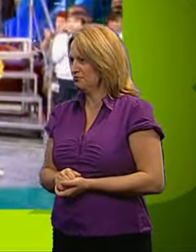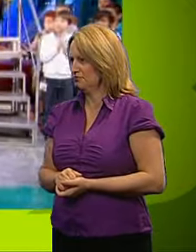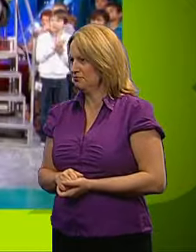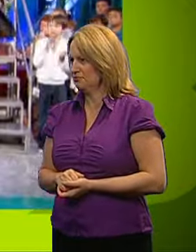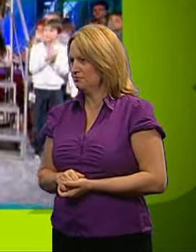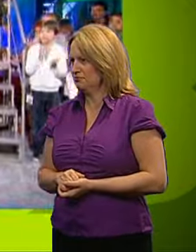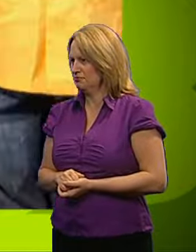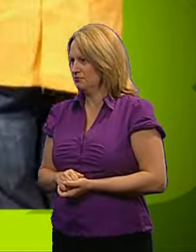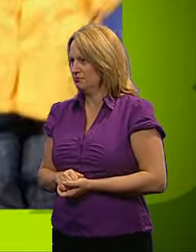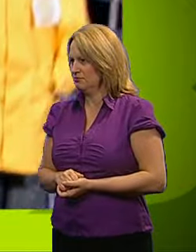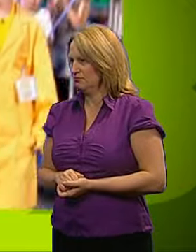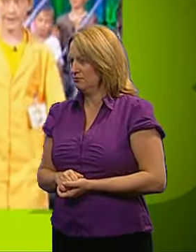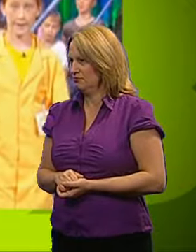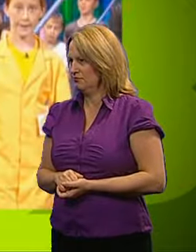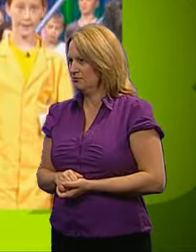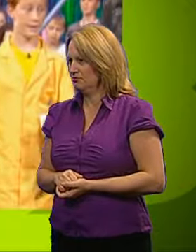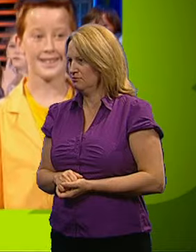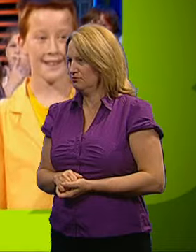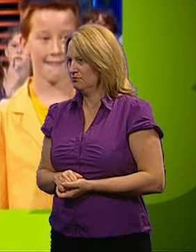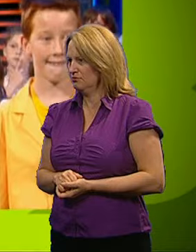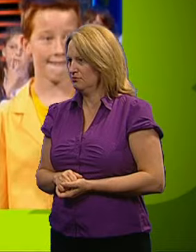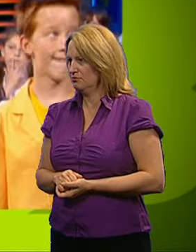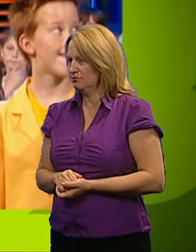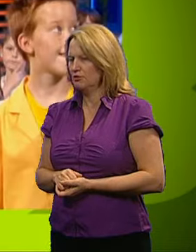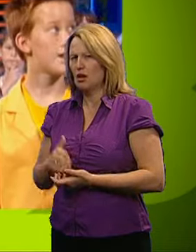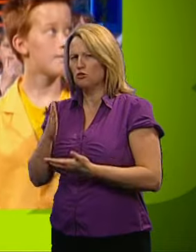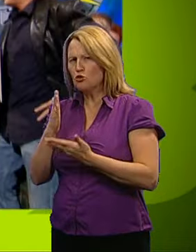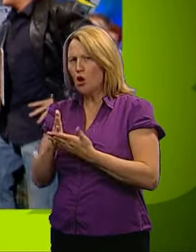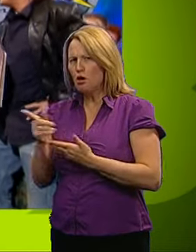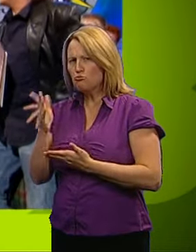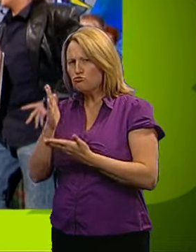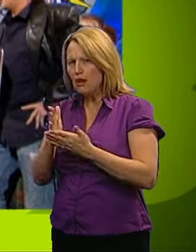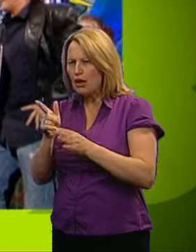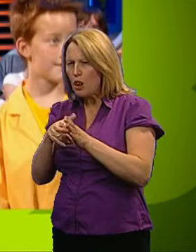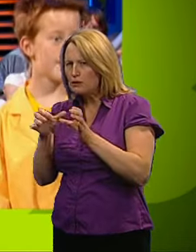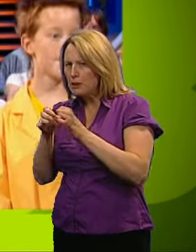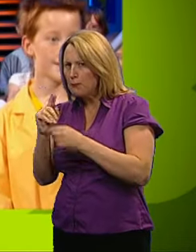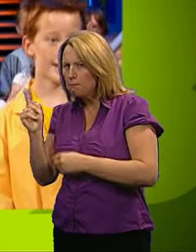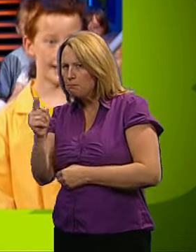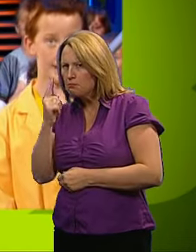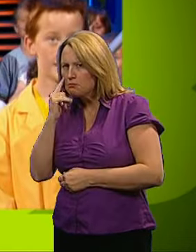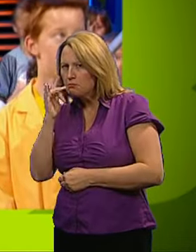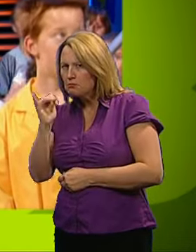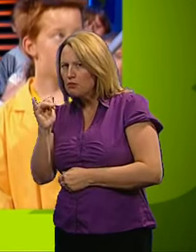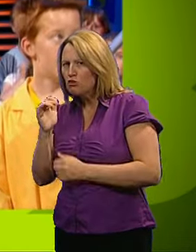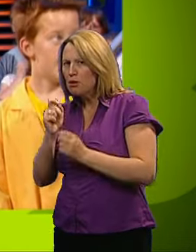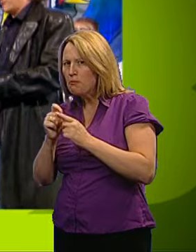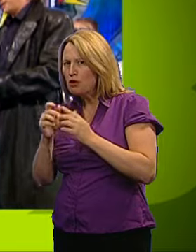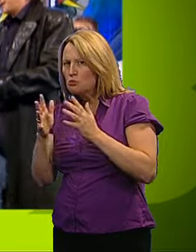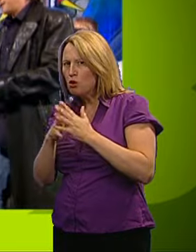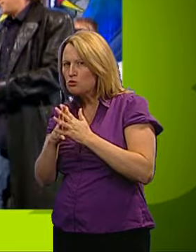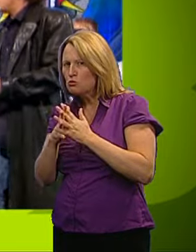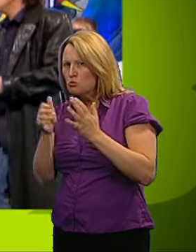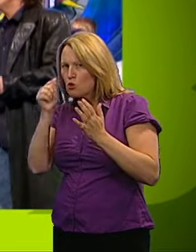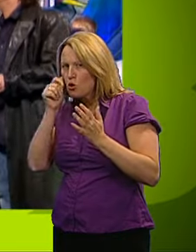CHEERING AND APPLAUSE AND All right, um, before we can be absolutely sure you are the real yellow team, we agreed a password with the